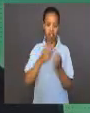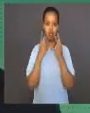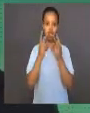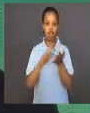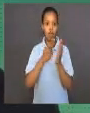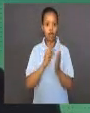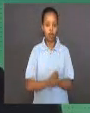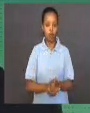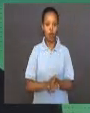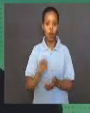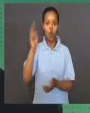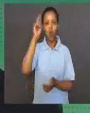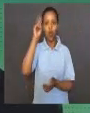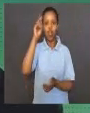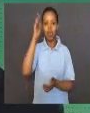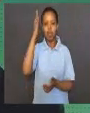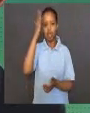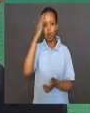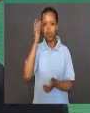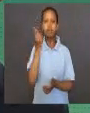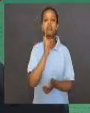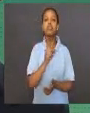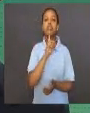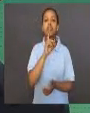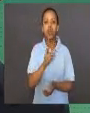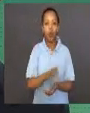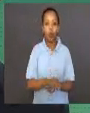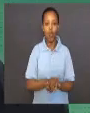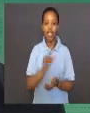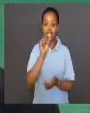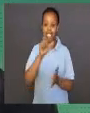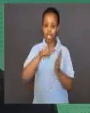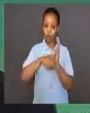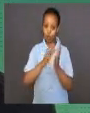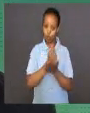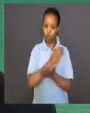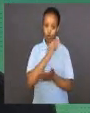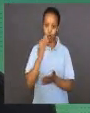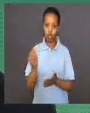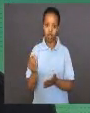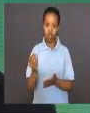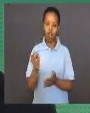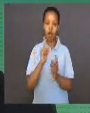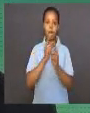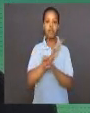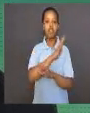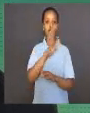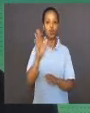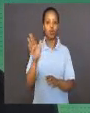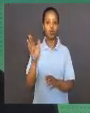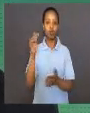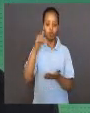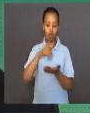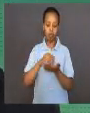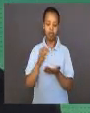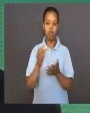What is Robert Hooke known for? Take a few minutes and write your